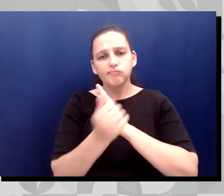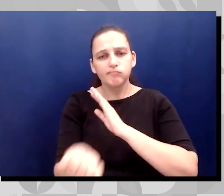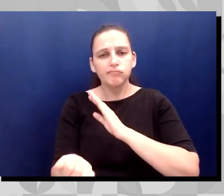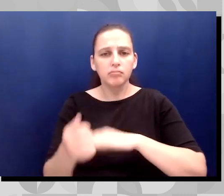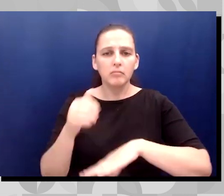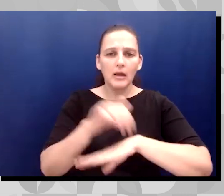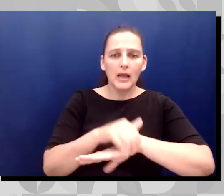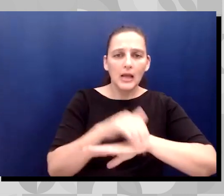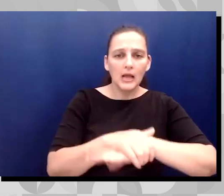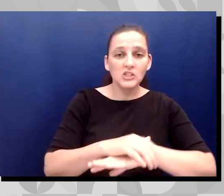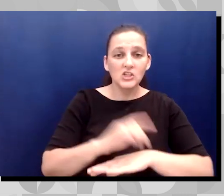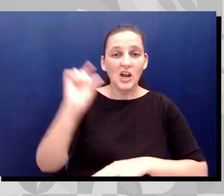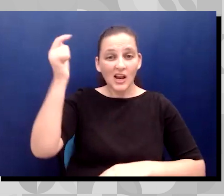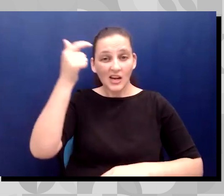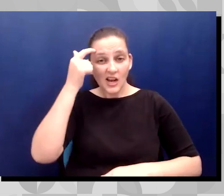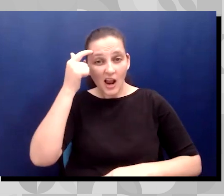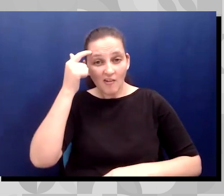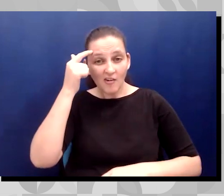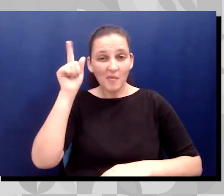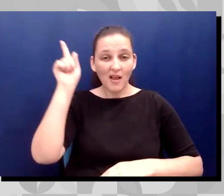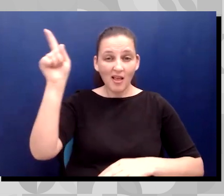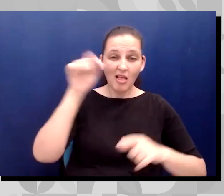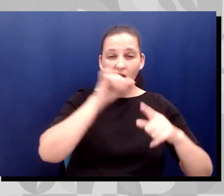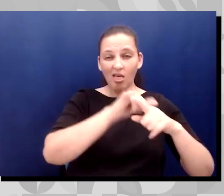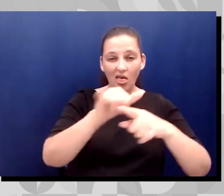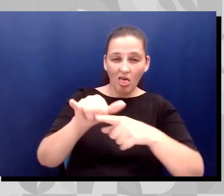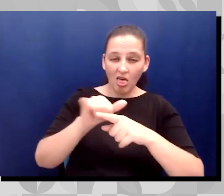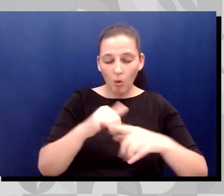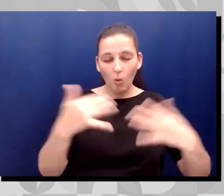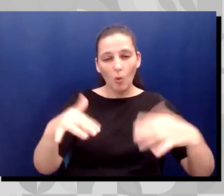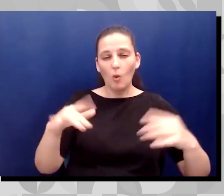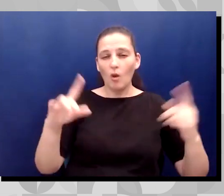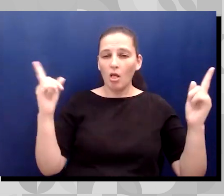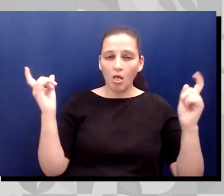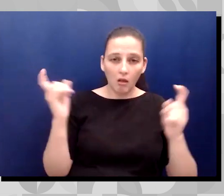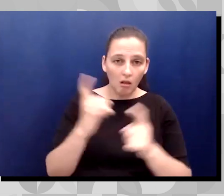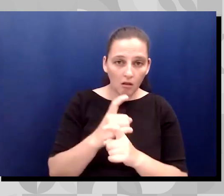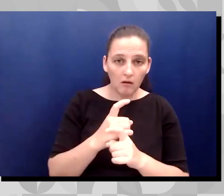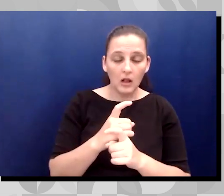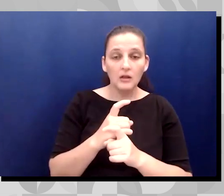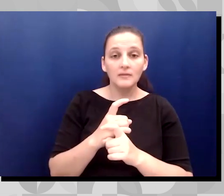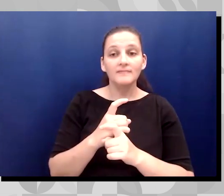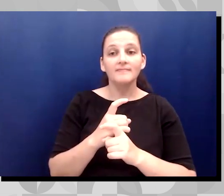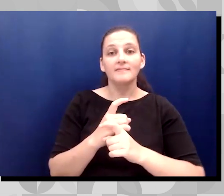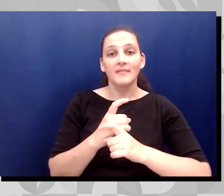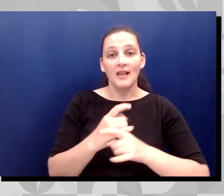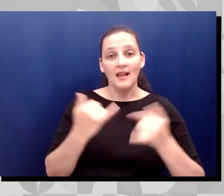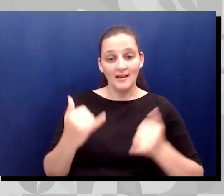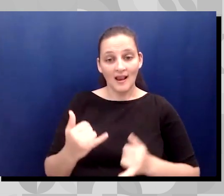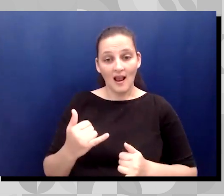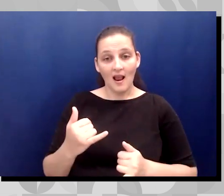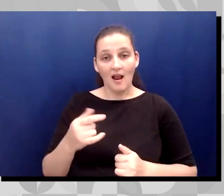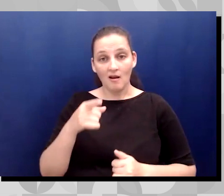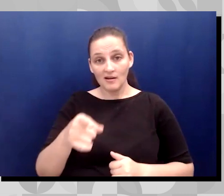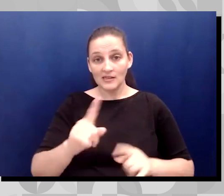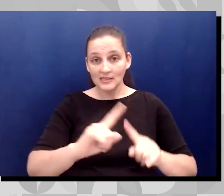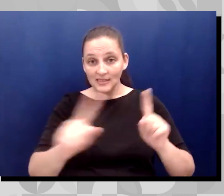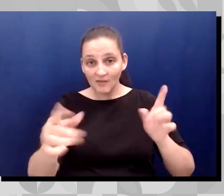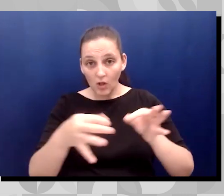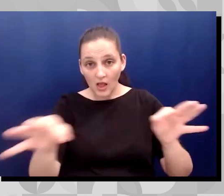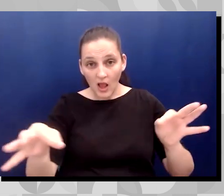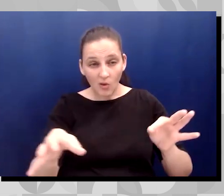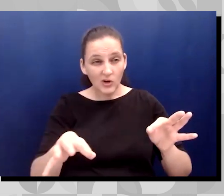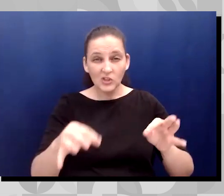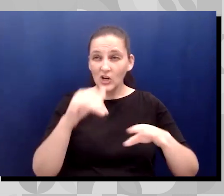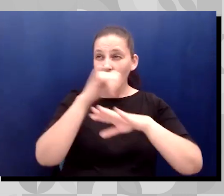confusing and hard to understand. Add in a language barrier and it's often impossible to understand the steps